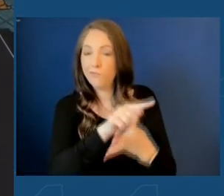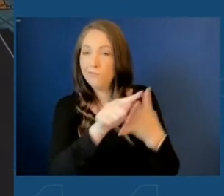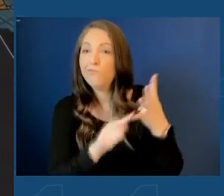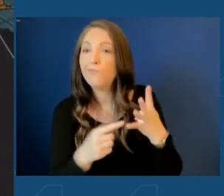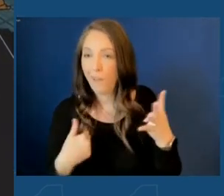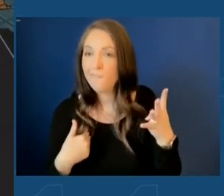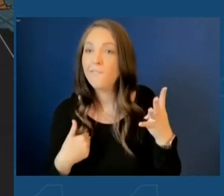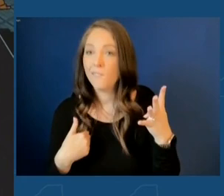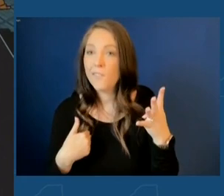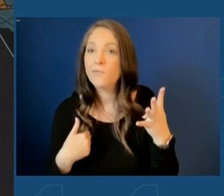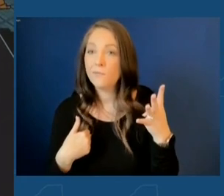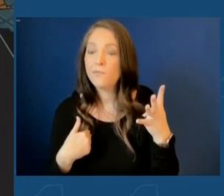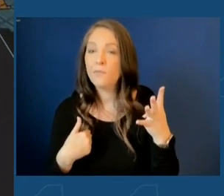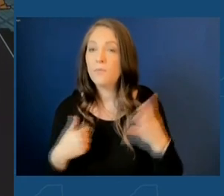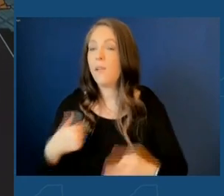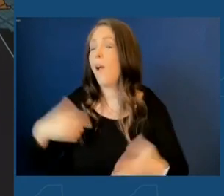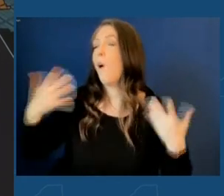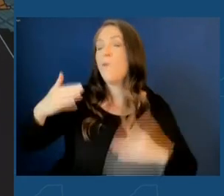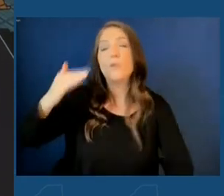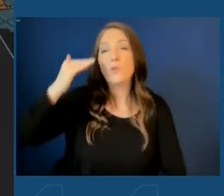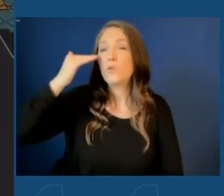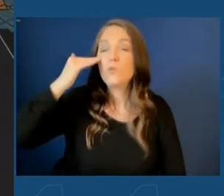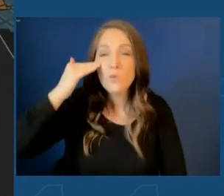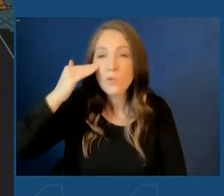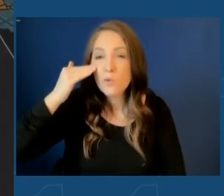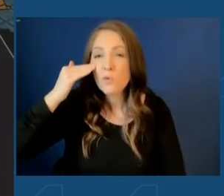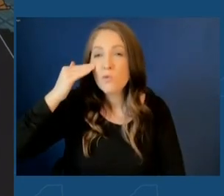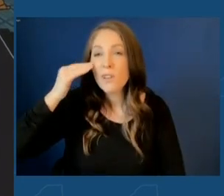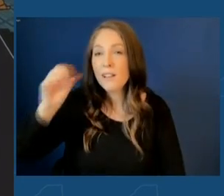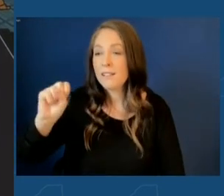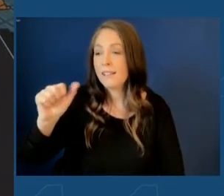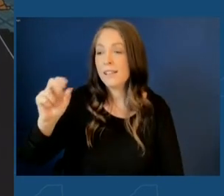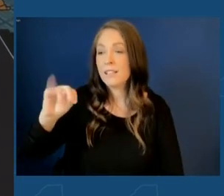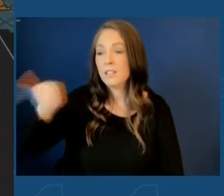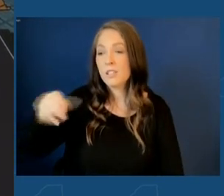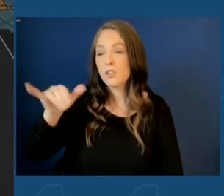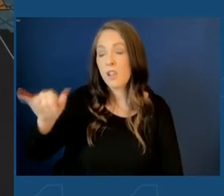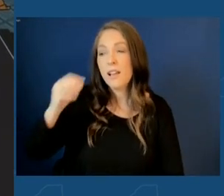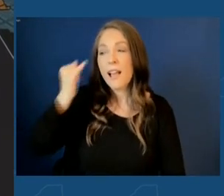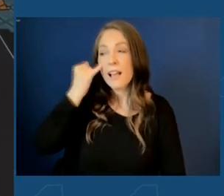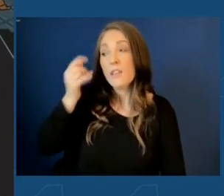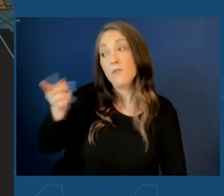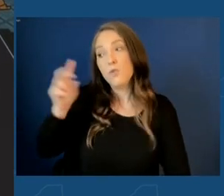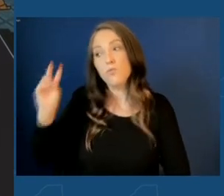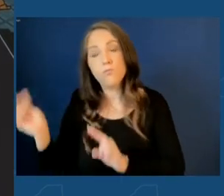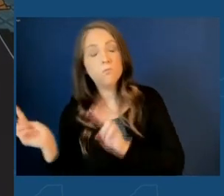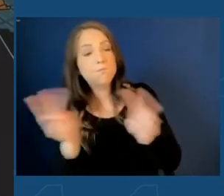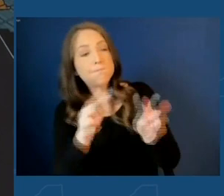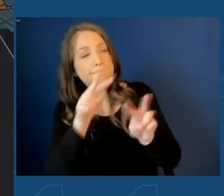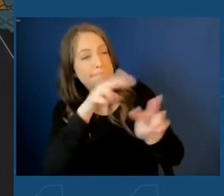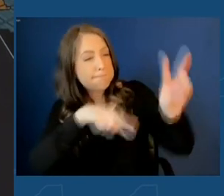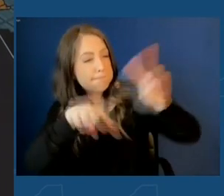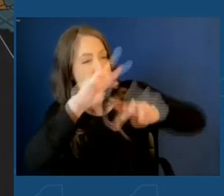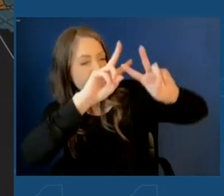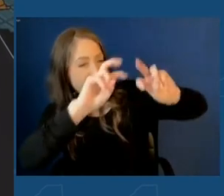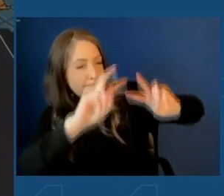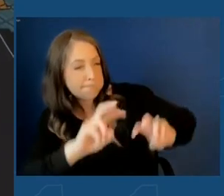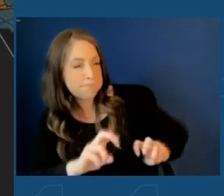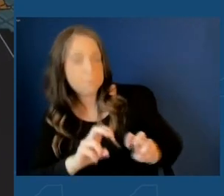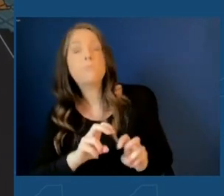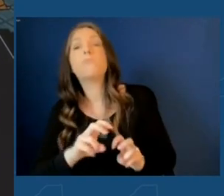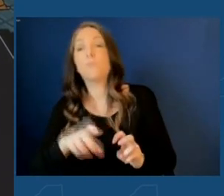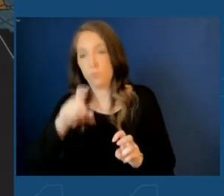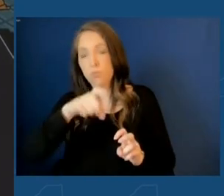I said, I knew that if Sanjay would just give it a careful and unbiased look, he would end up